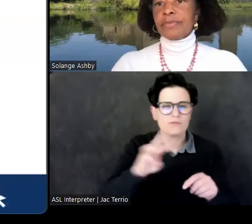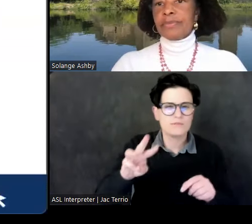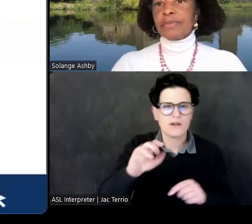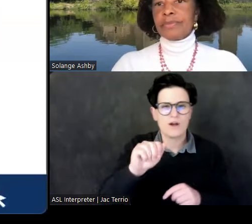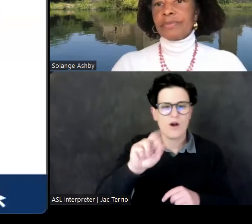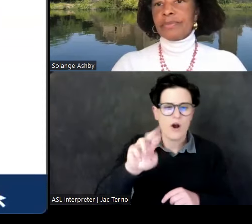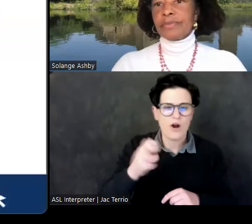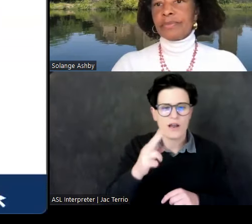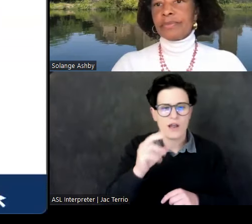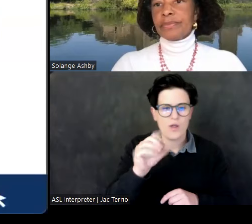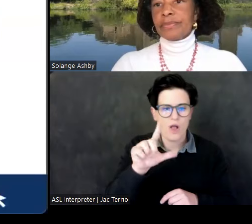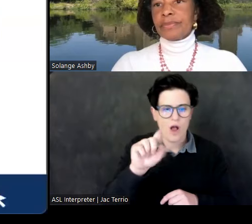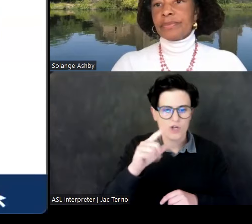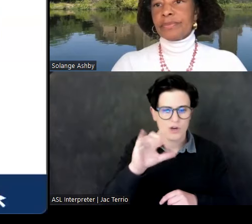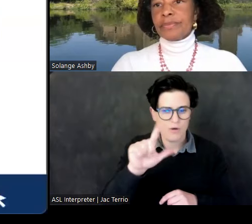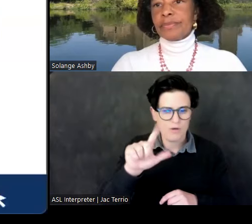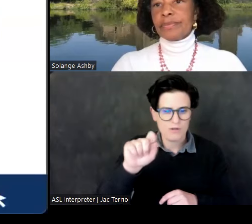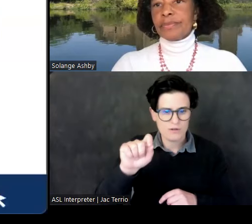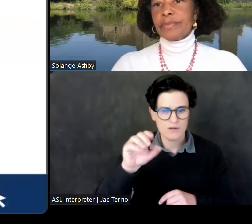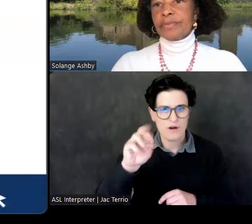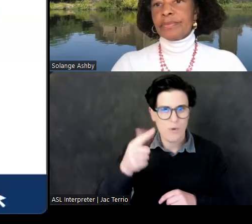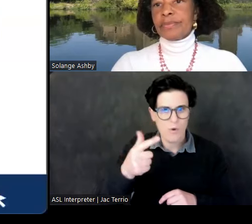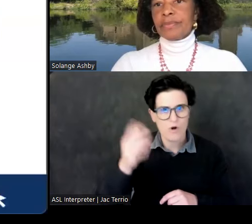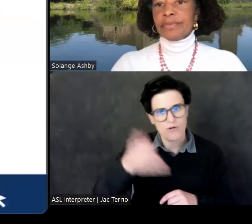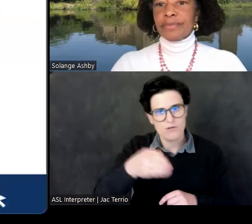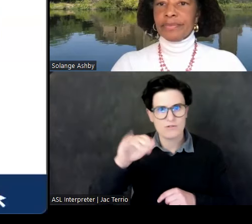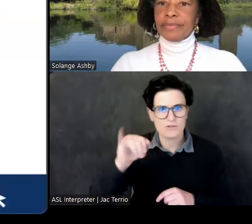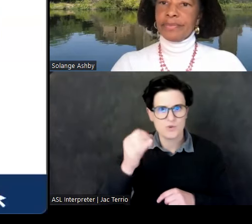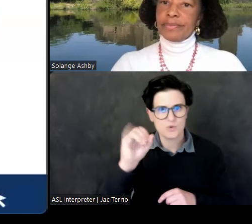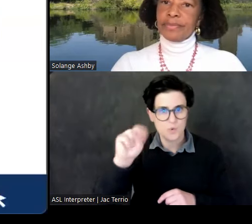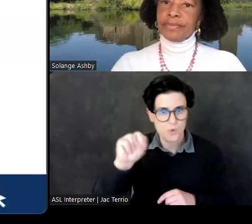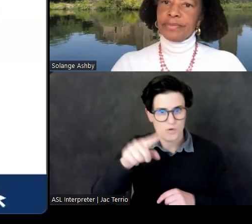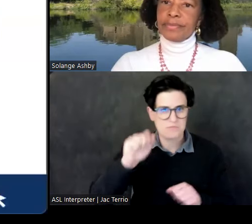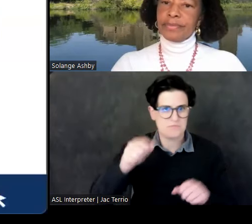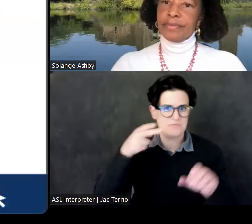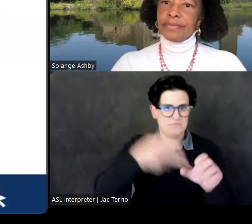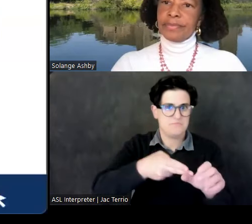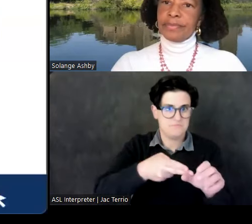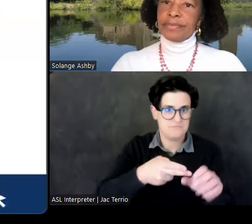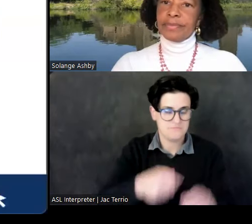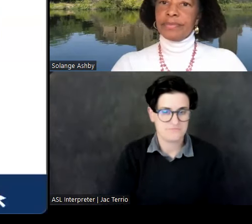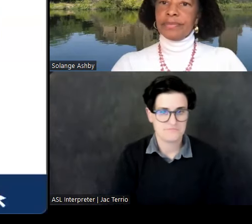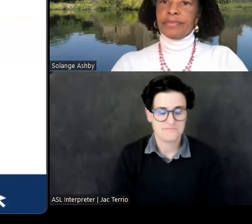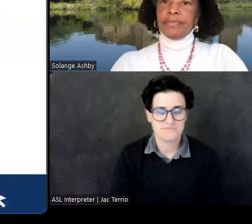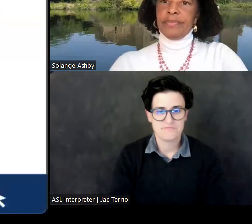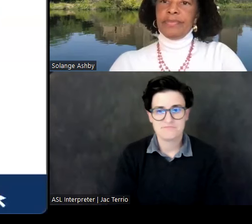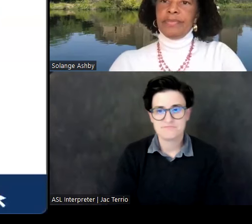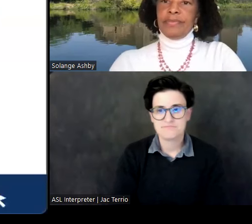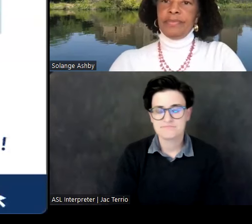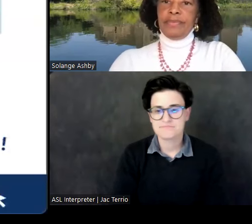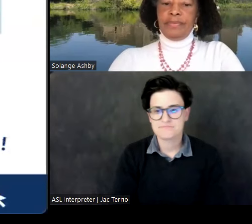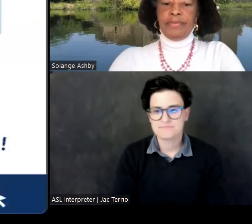and you can either type in the join or find a button there that will enable you to join.